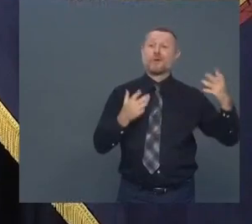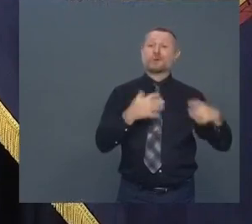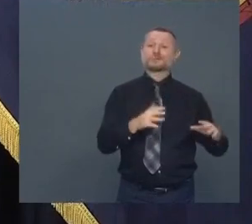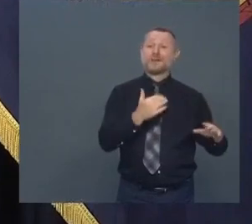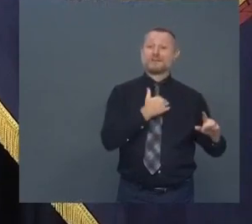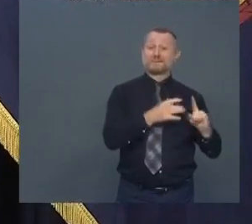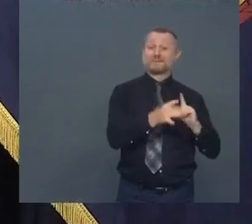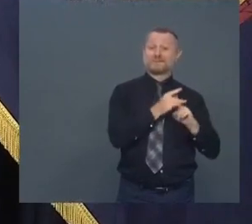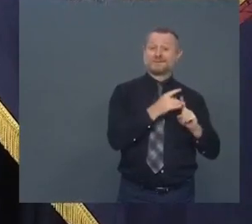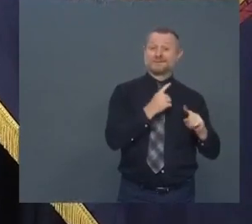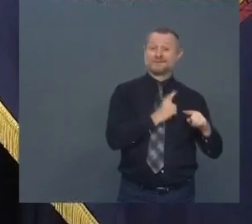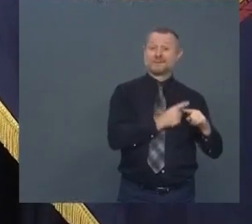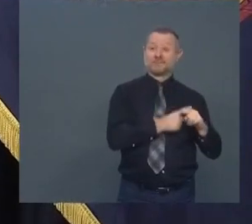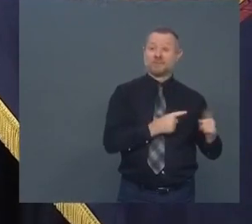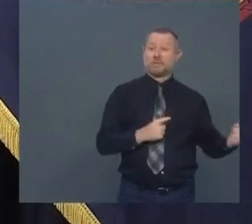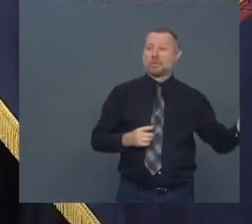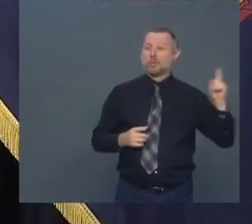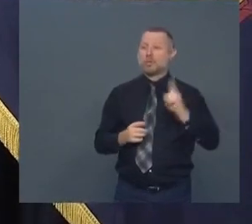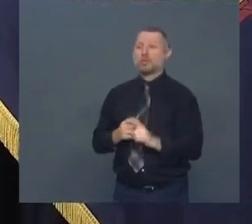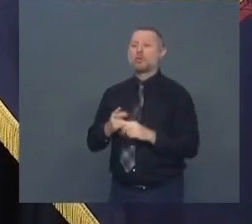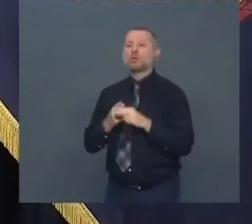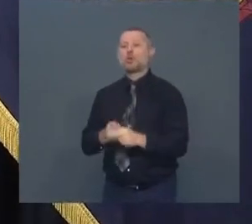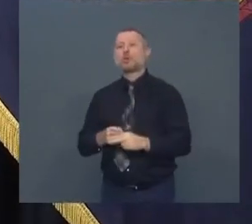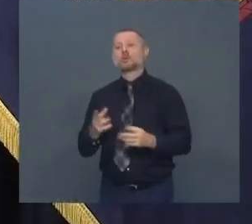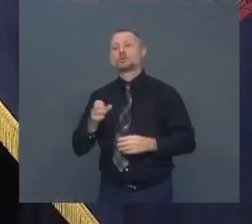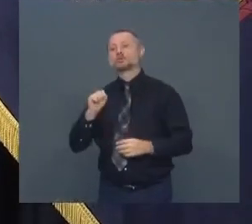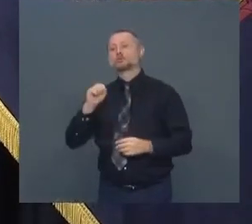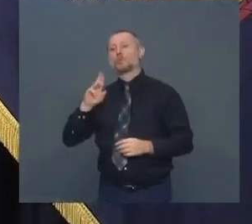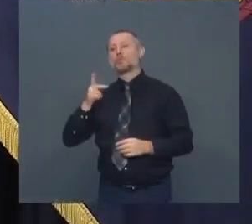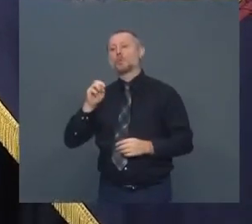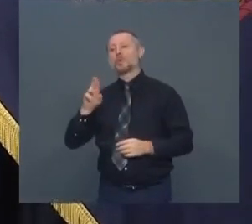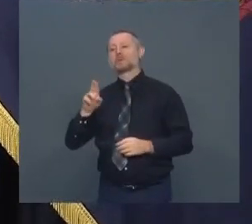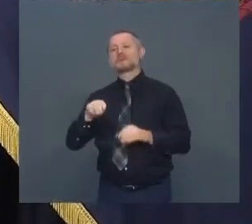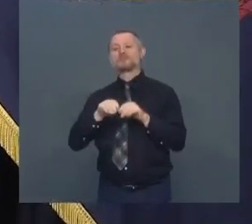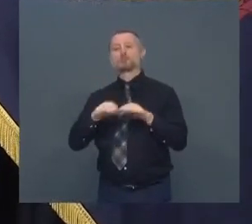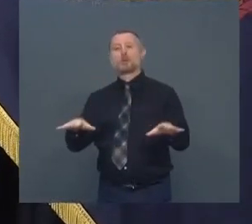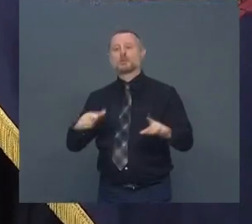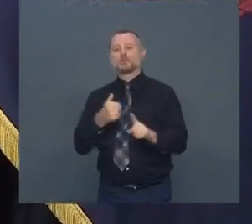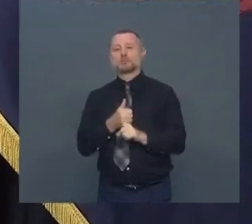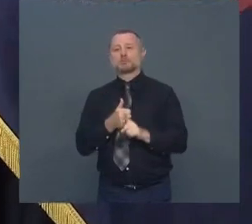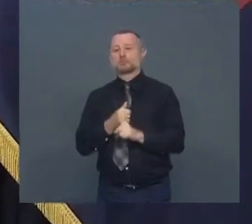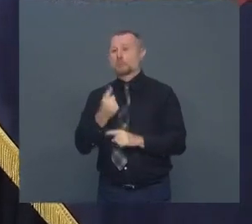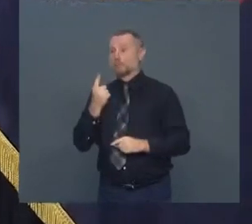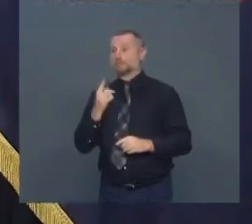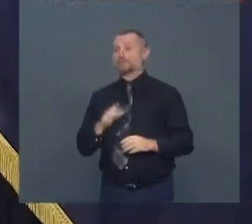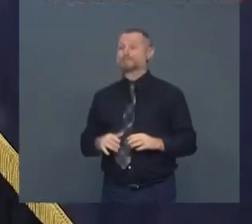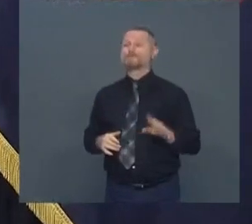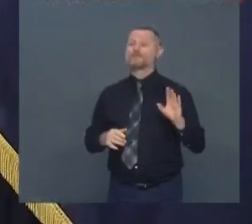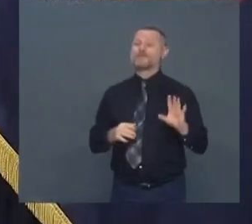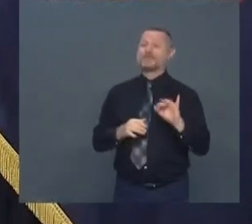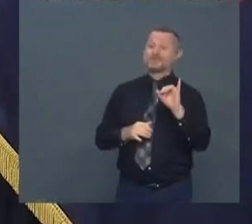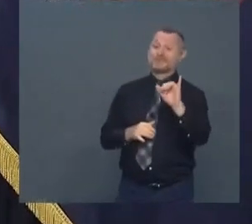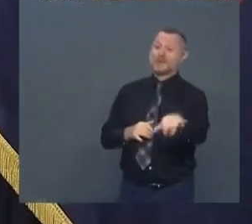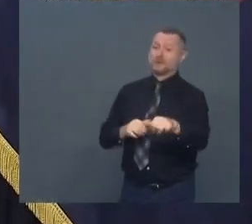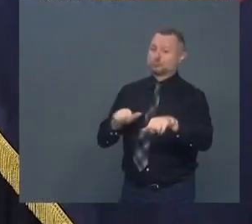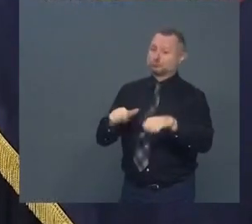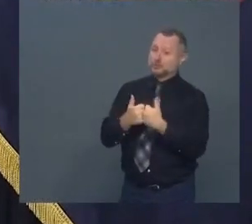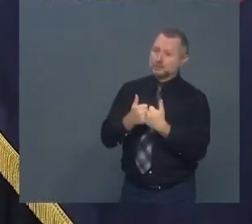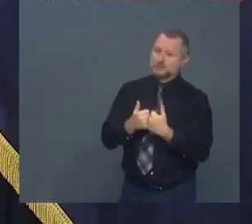can be a super spreader. Just takes one. Is this the challenge in colleges, you think? Yes.